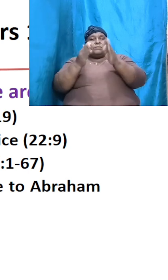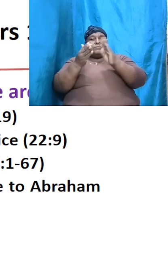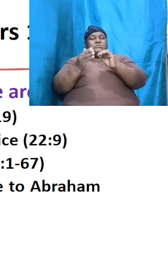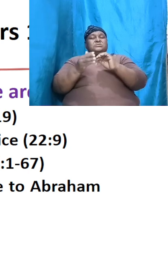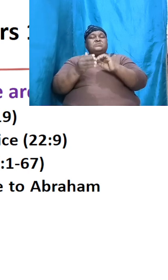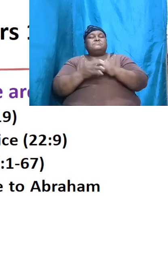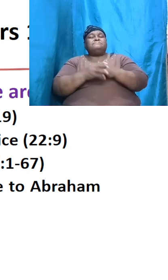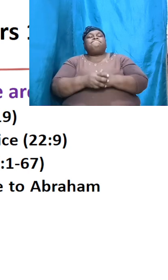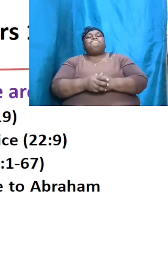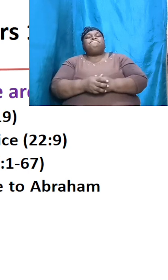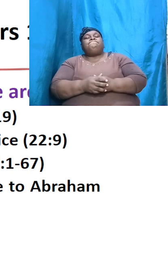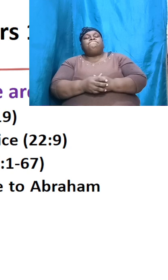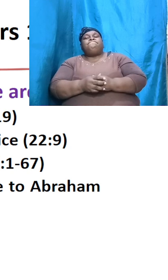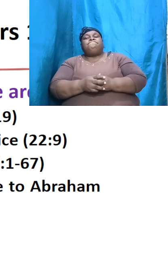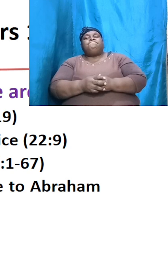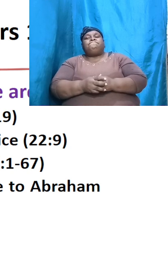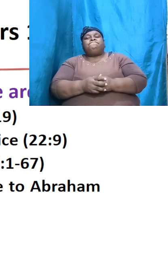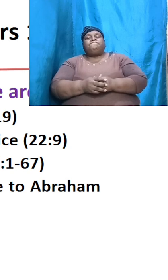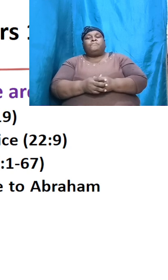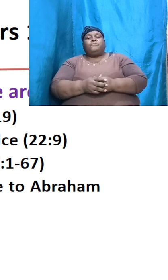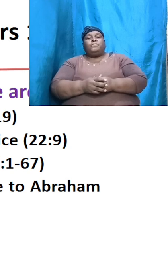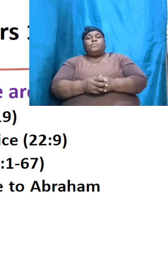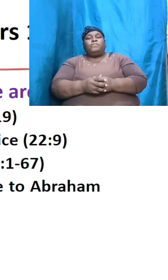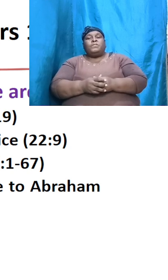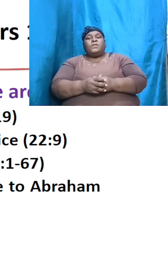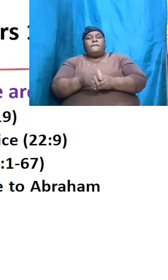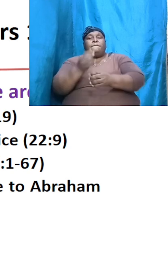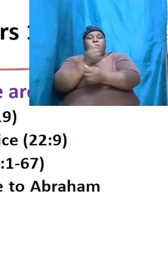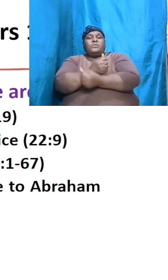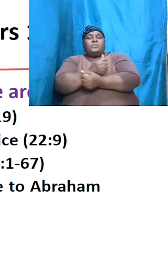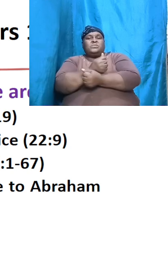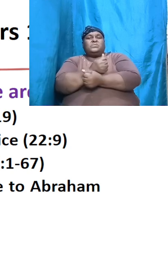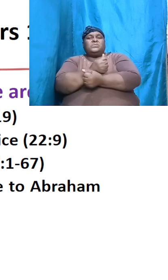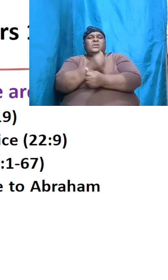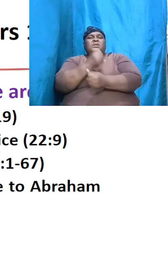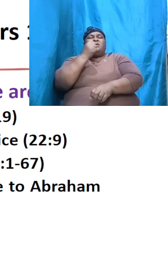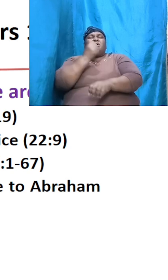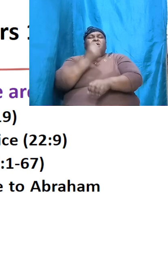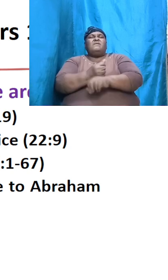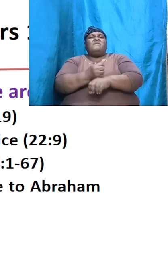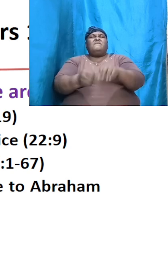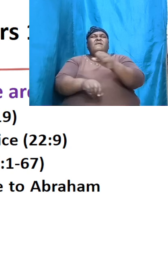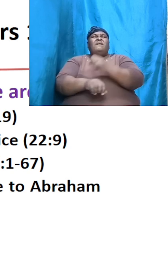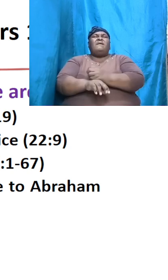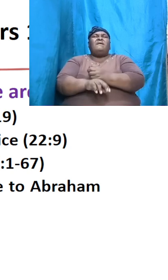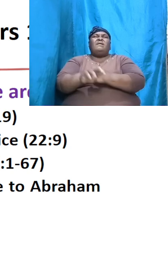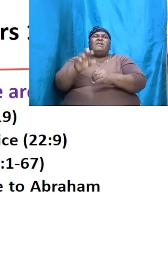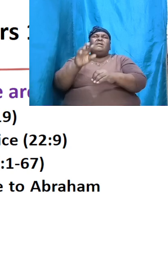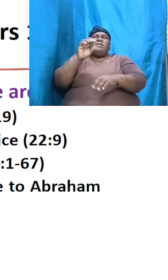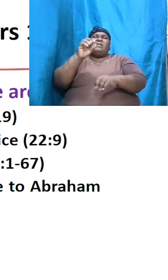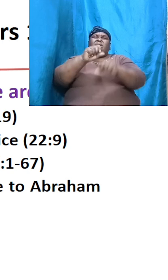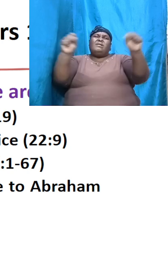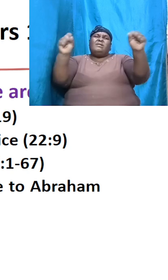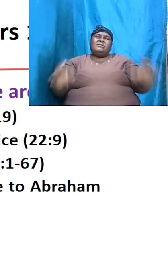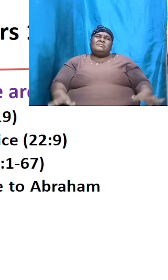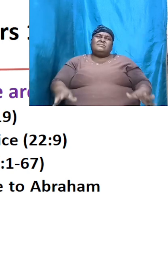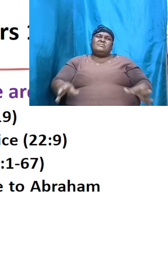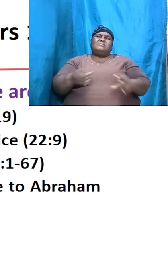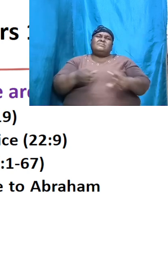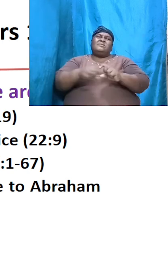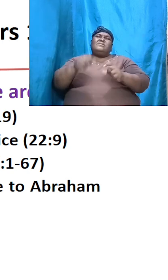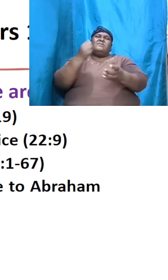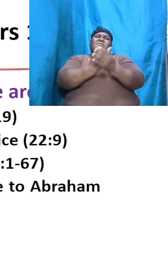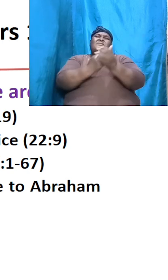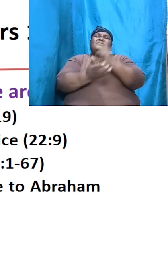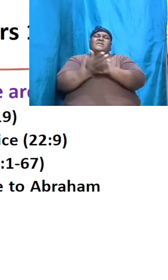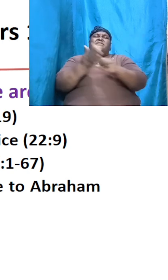a very short while then we see he was bound upon an altar of sacrifice and all this you know you're talking about his birth